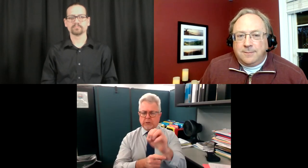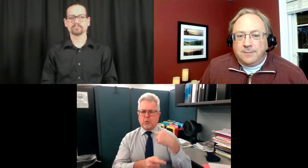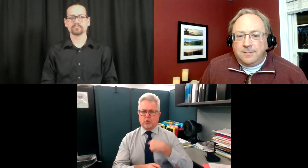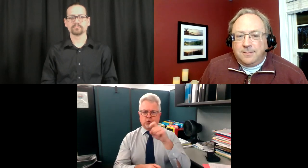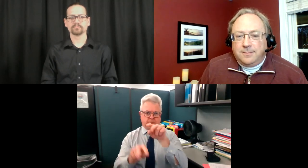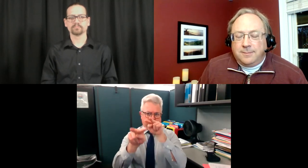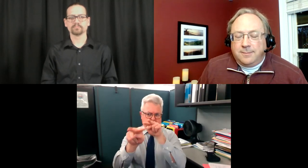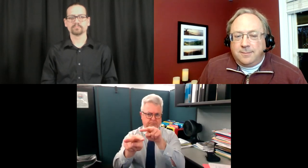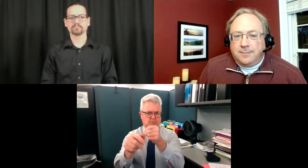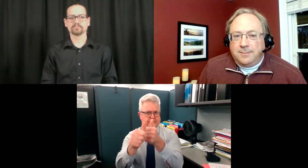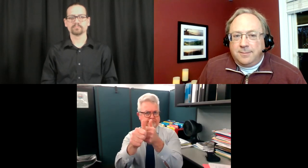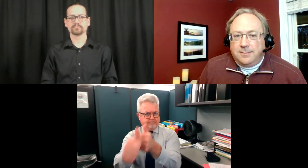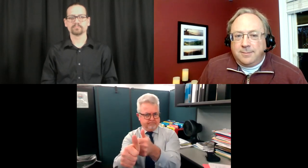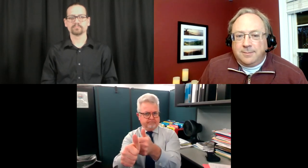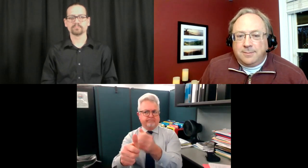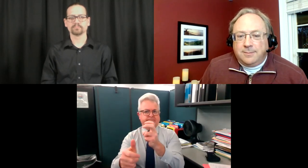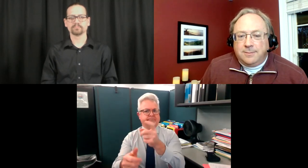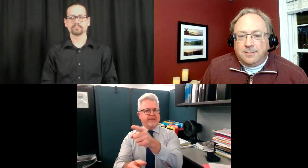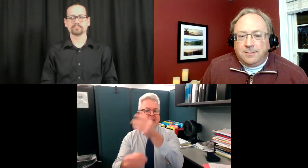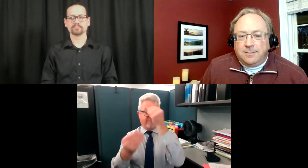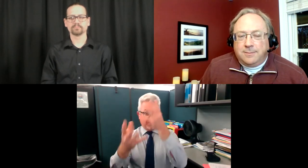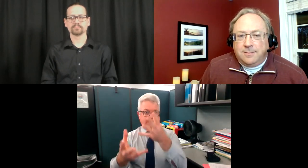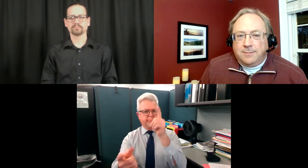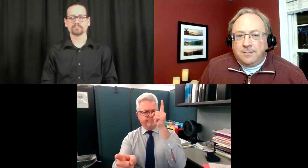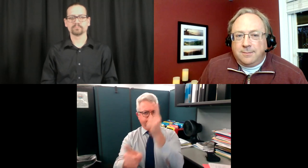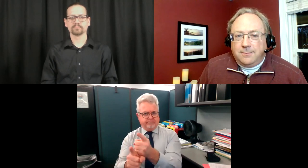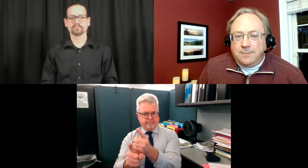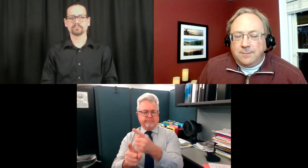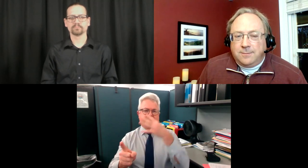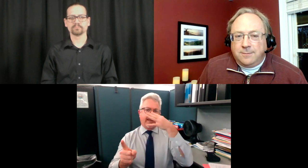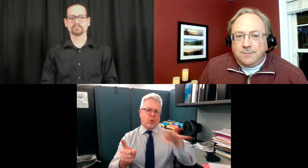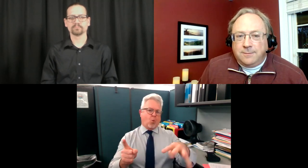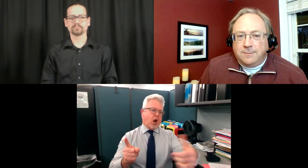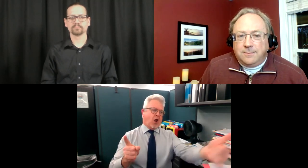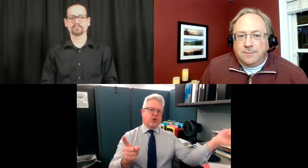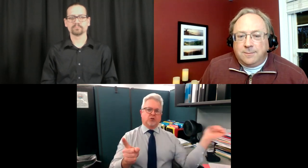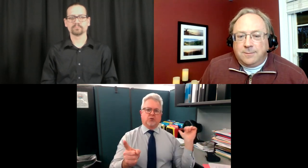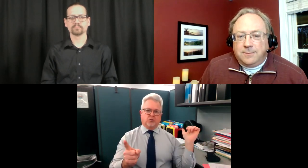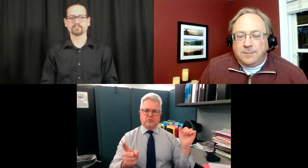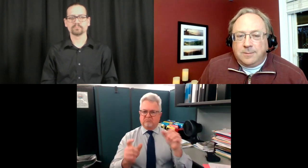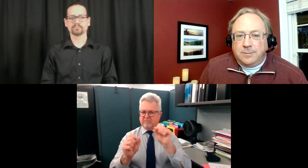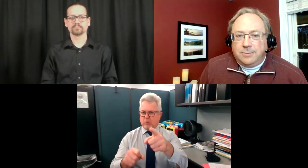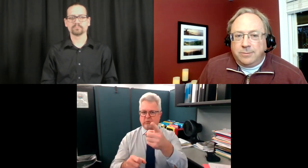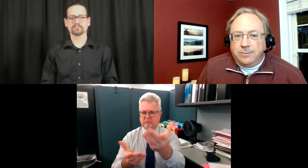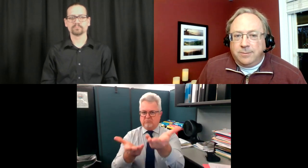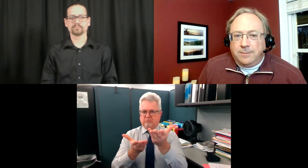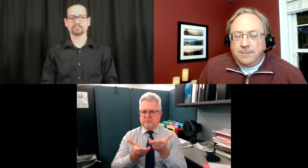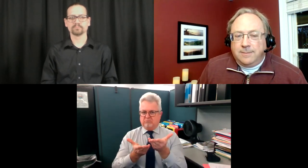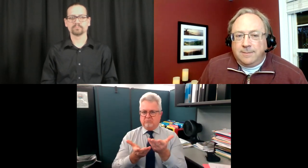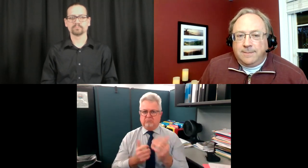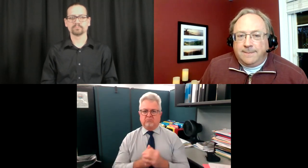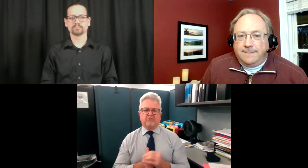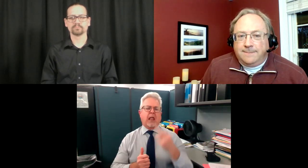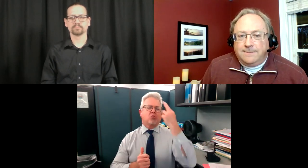blasted out there in social media and so forth where should people basically go to get their information so they can you know